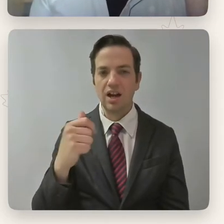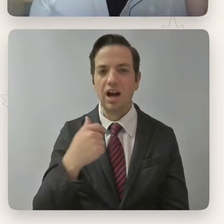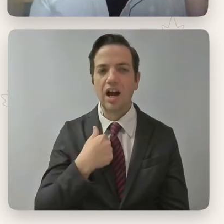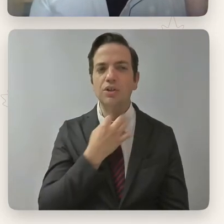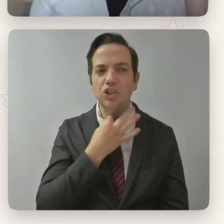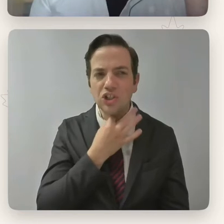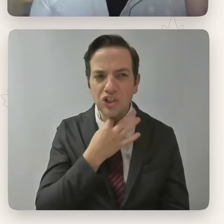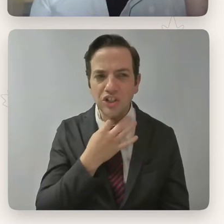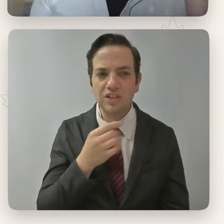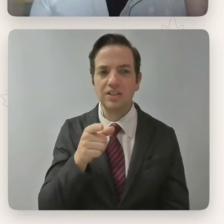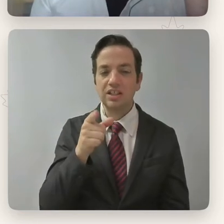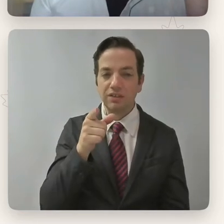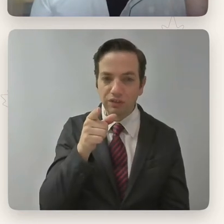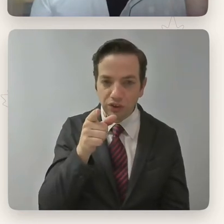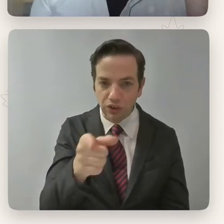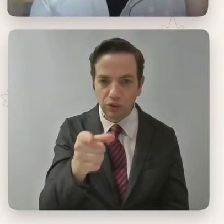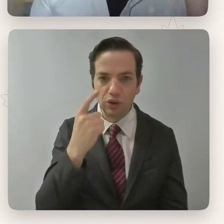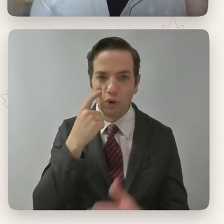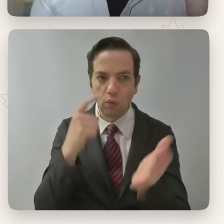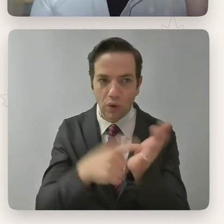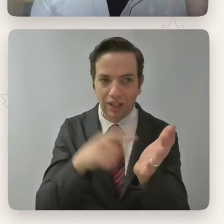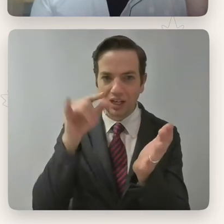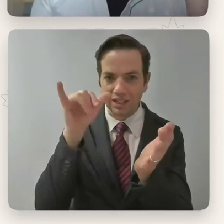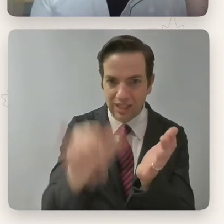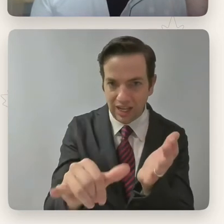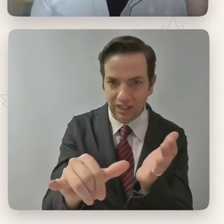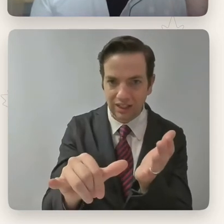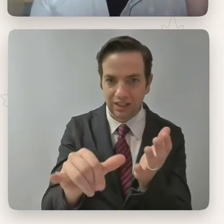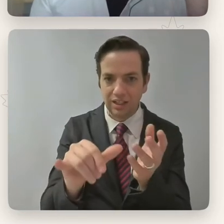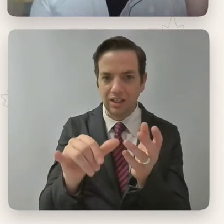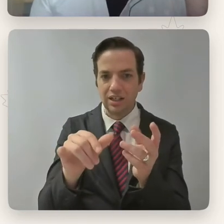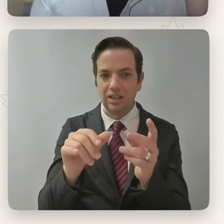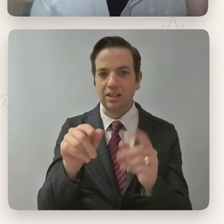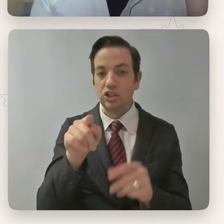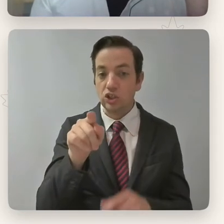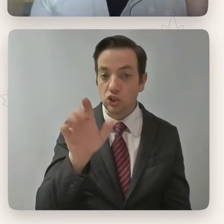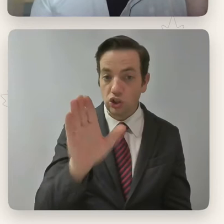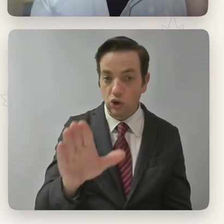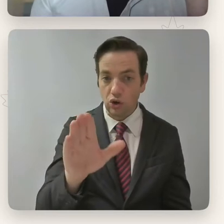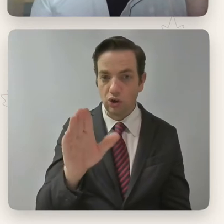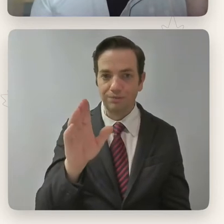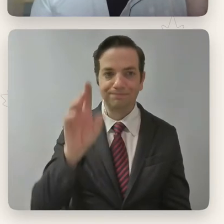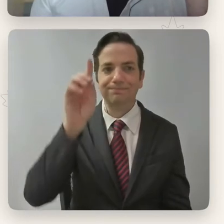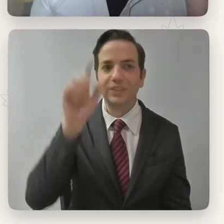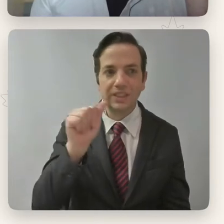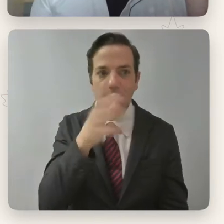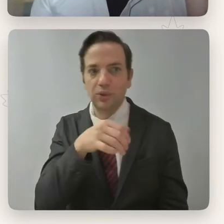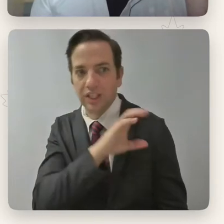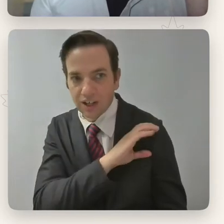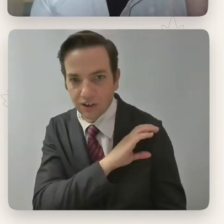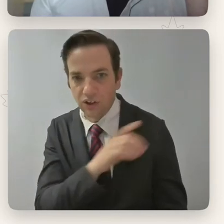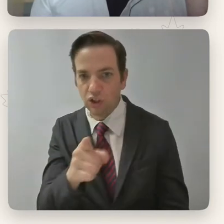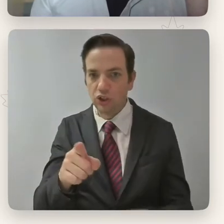um, a visibly disabled performer and sort of having a really high profile role as a disabled character. As I mentioned earlier, you start in the first season